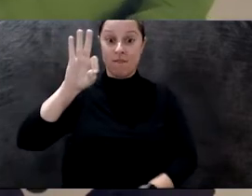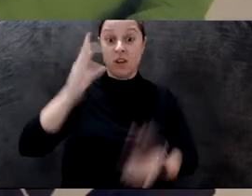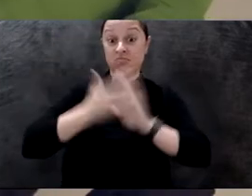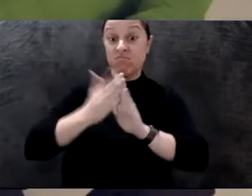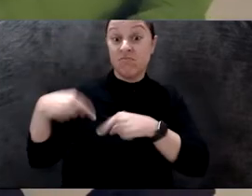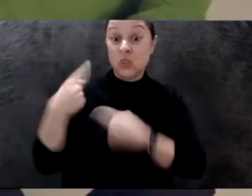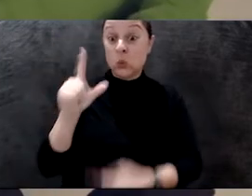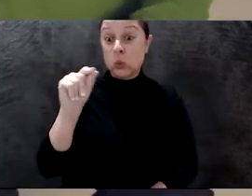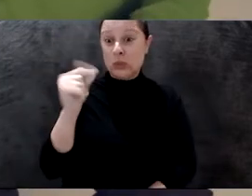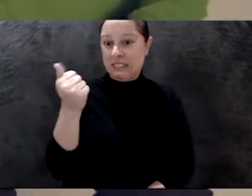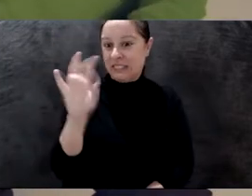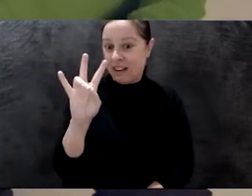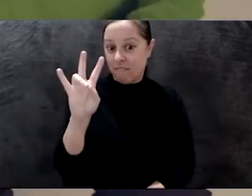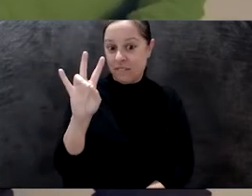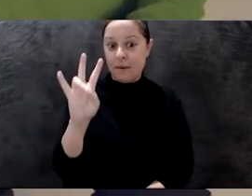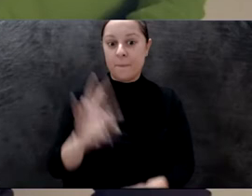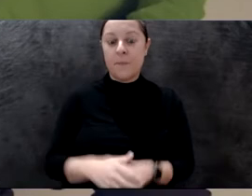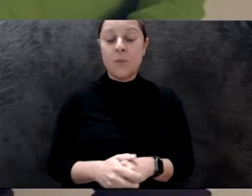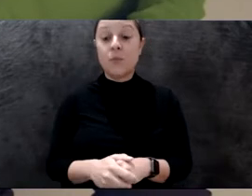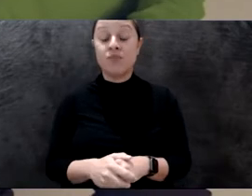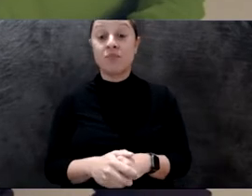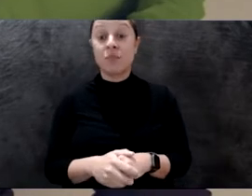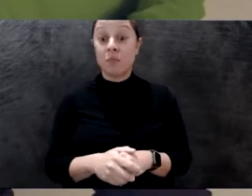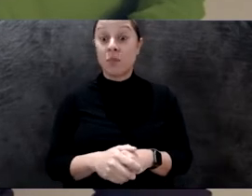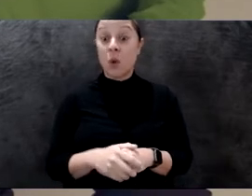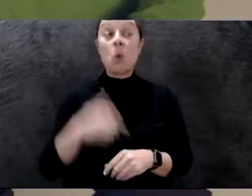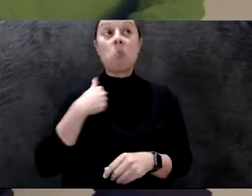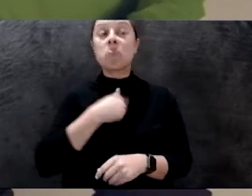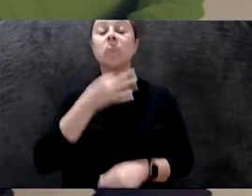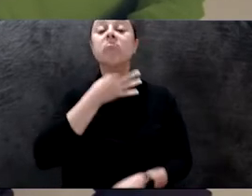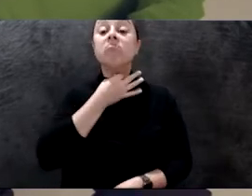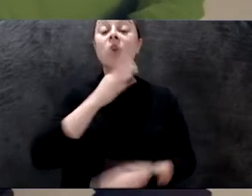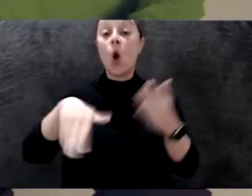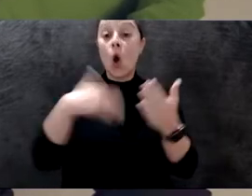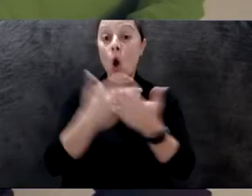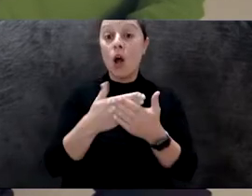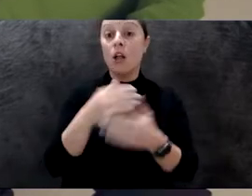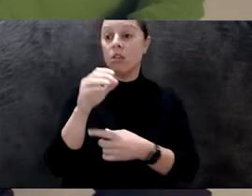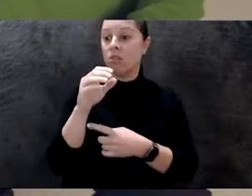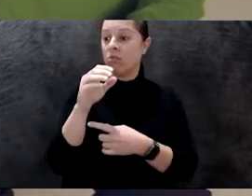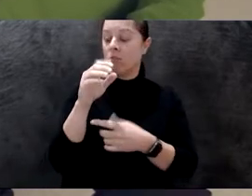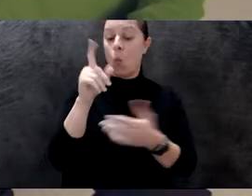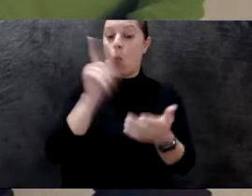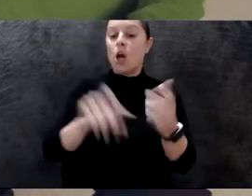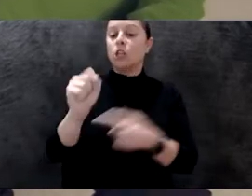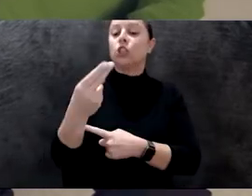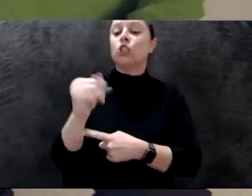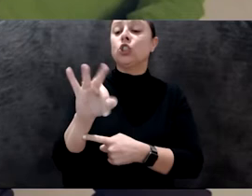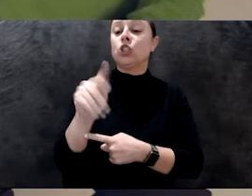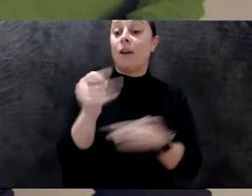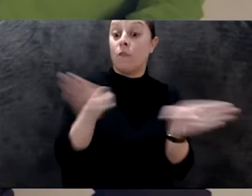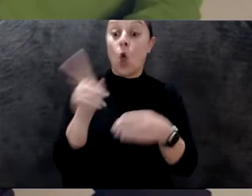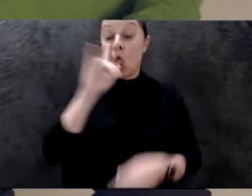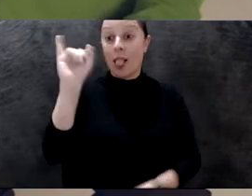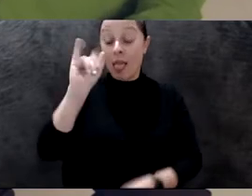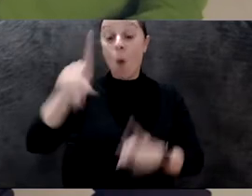once we've put all those roles together, that shift when we all sheltered in place and what it looks like in that period. And I think